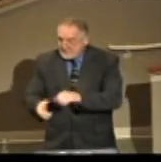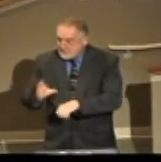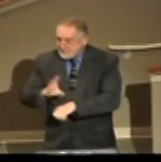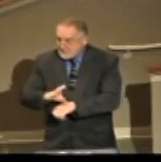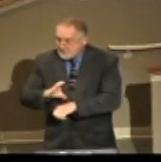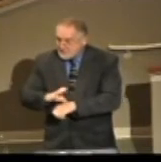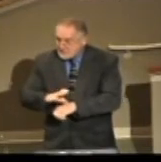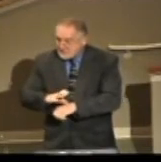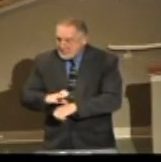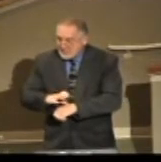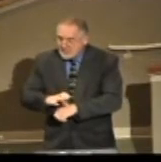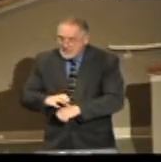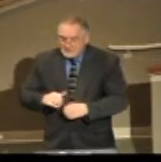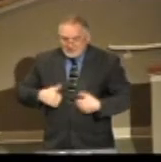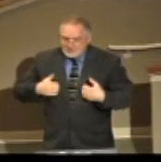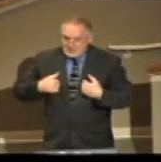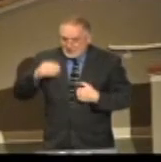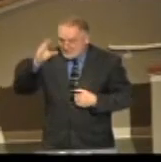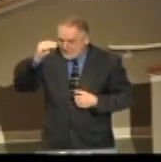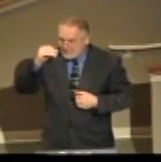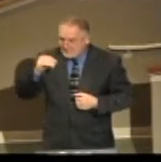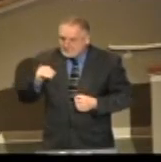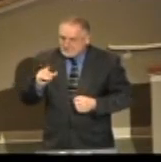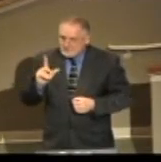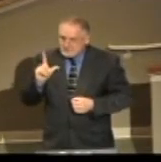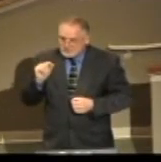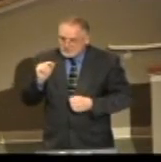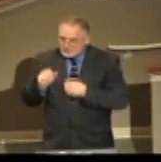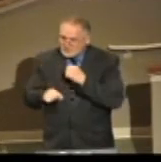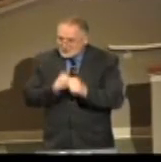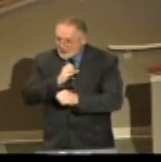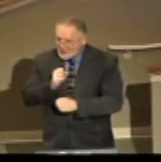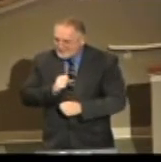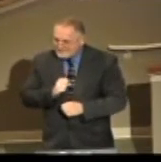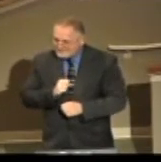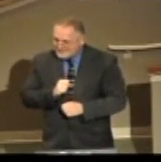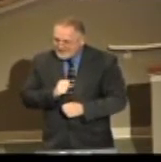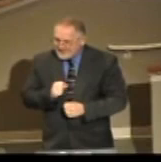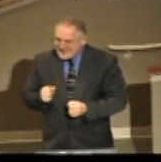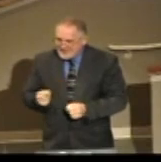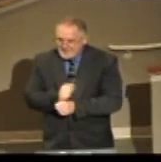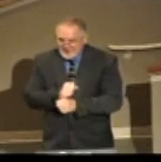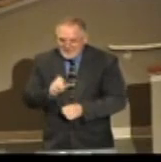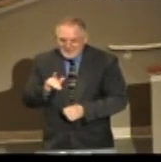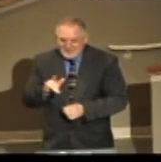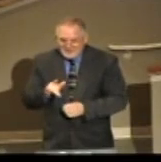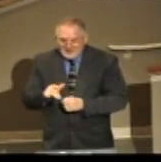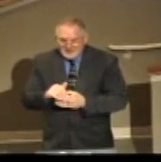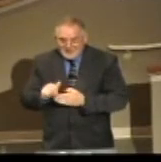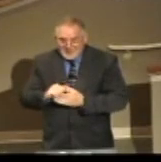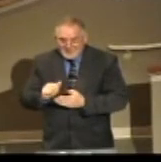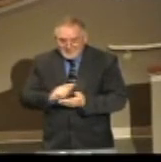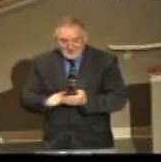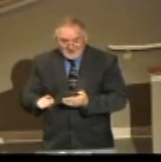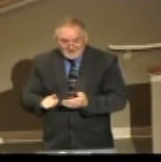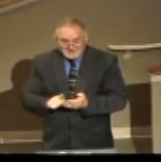I was just a young boy. I was in my 20s. And I was making $25 a week. Man, I was bringing in the big bucks.